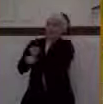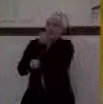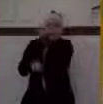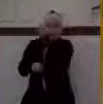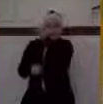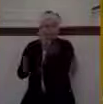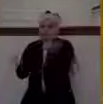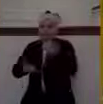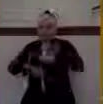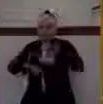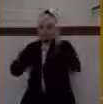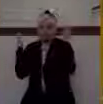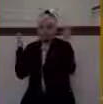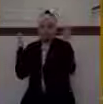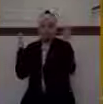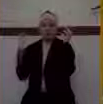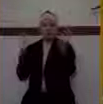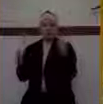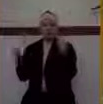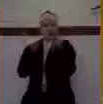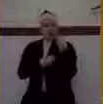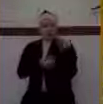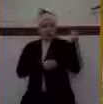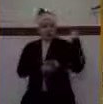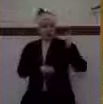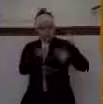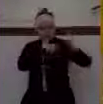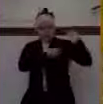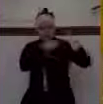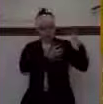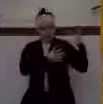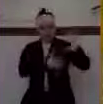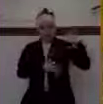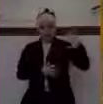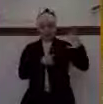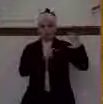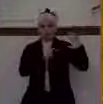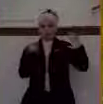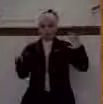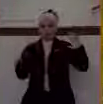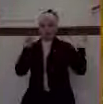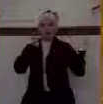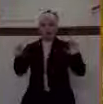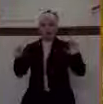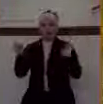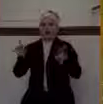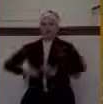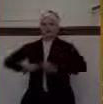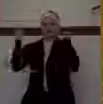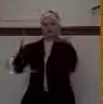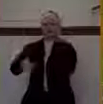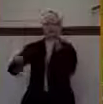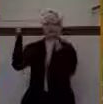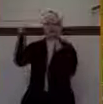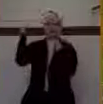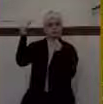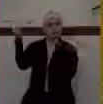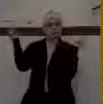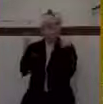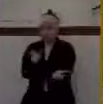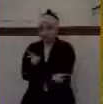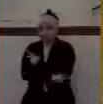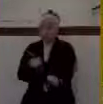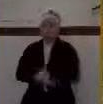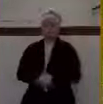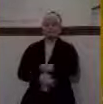the generations that were before them. And yet Rehoboam, as the king, was acting like everything was going good.